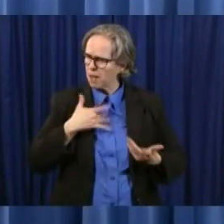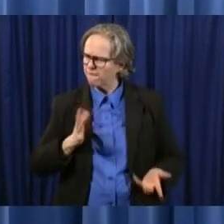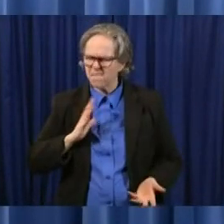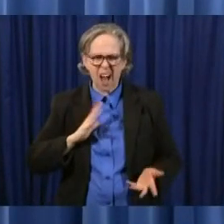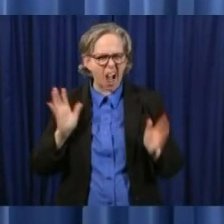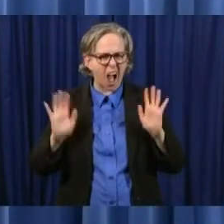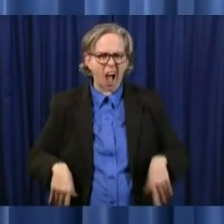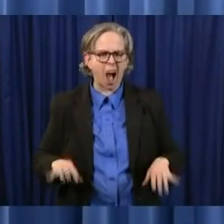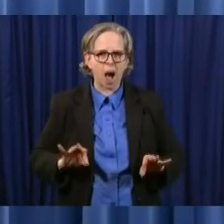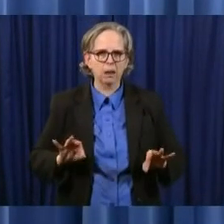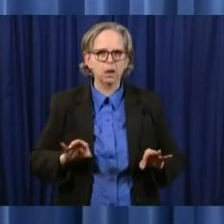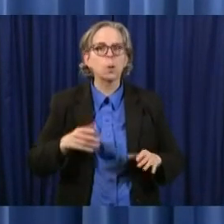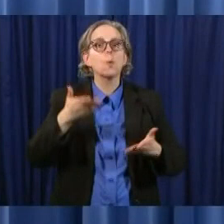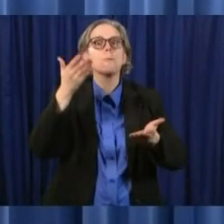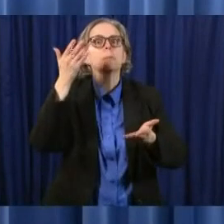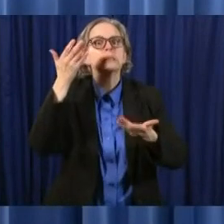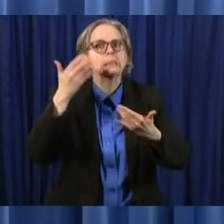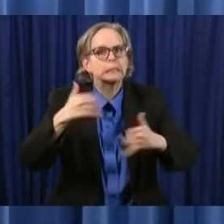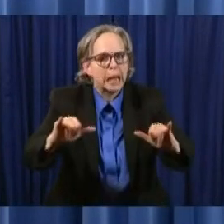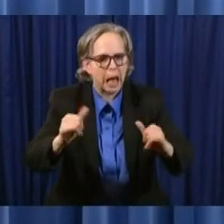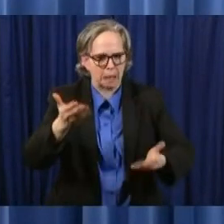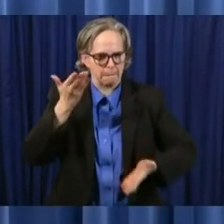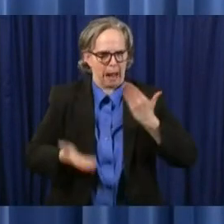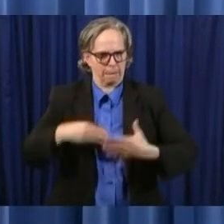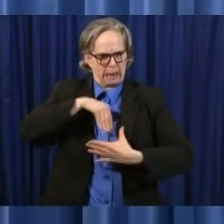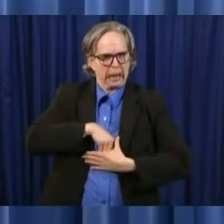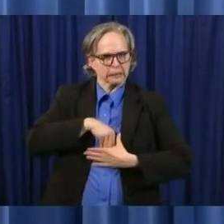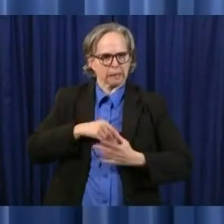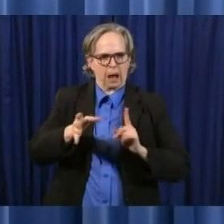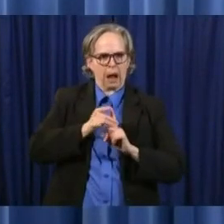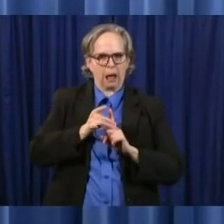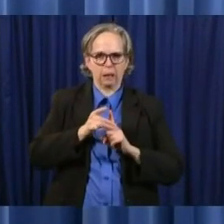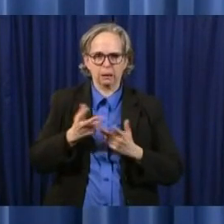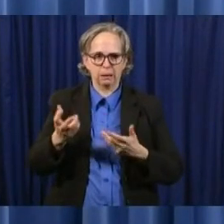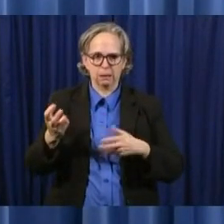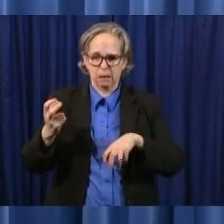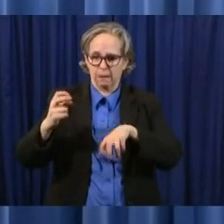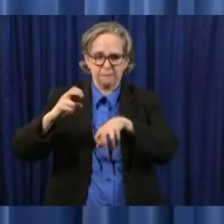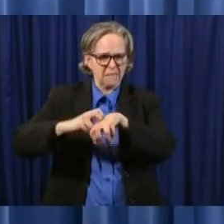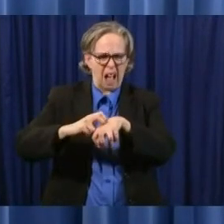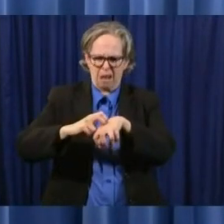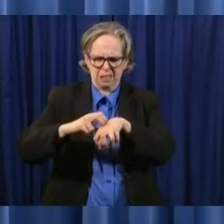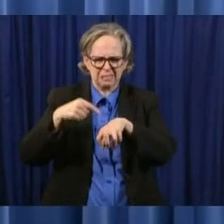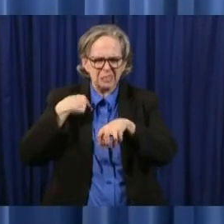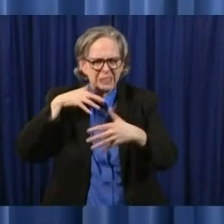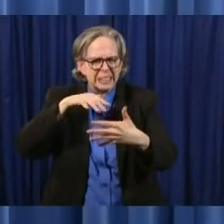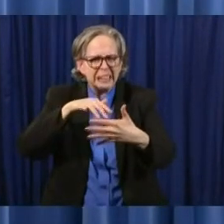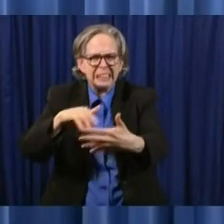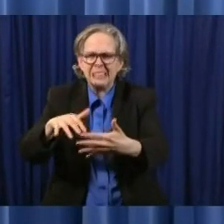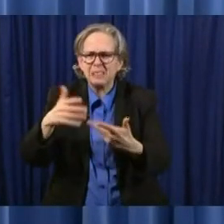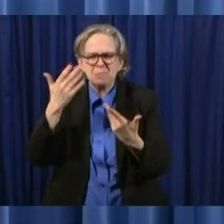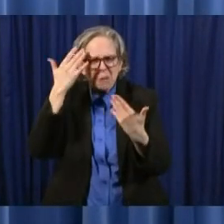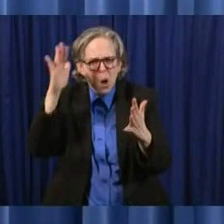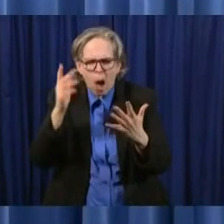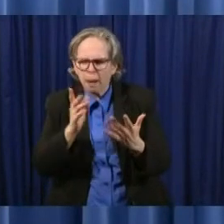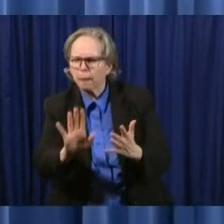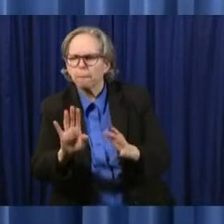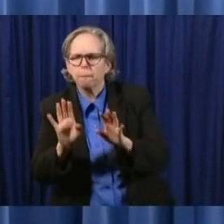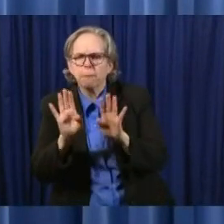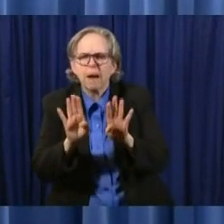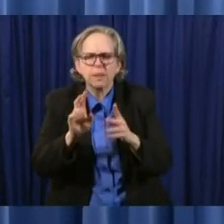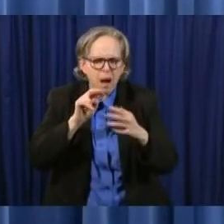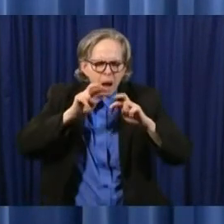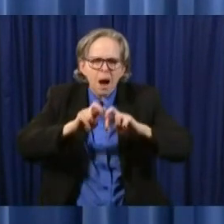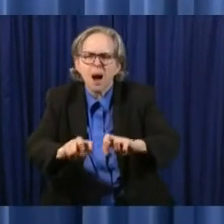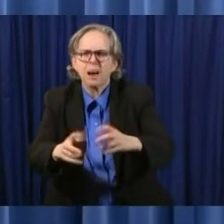there's a lot about this virus we don't know and we continue to to to learn and as dr